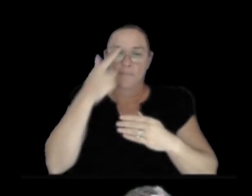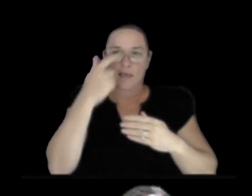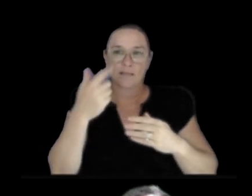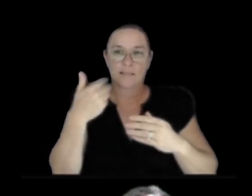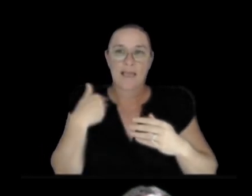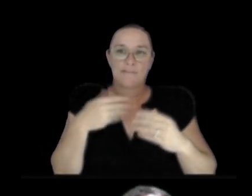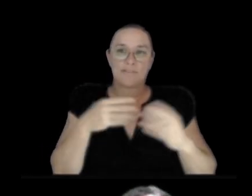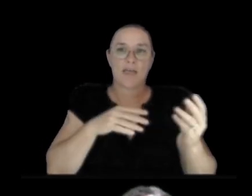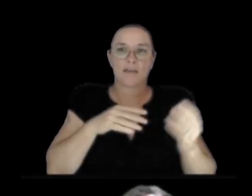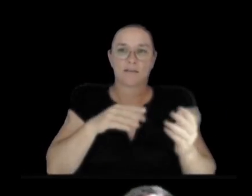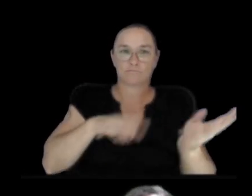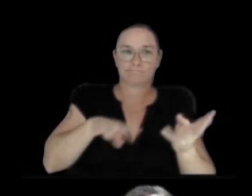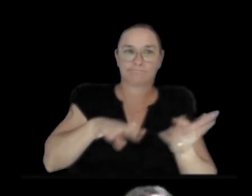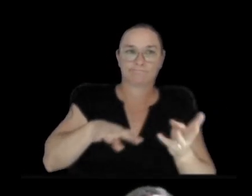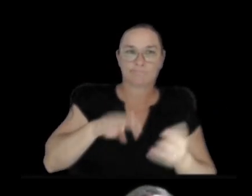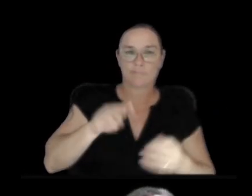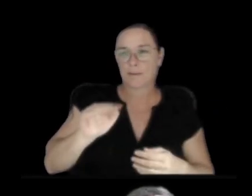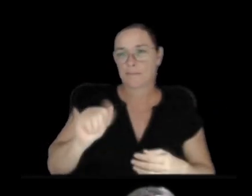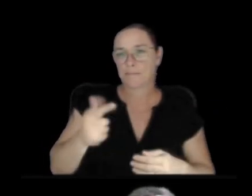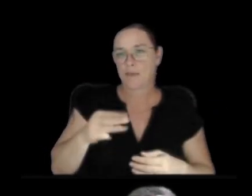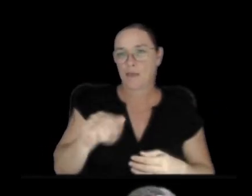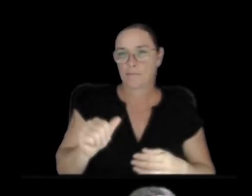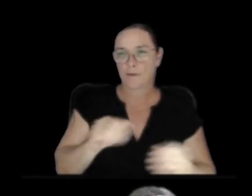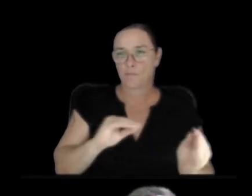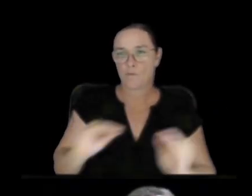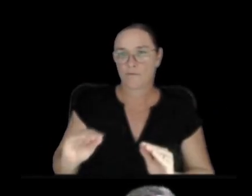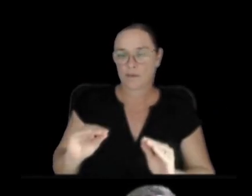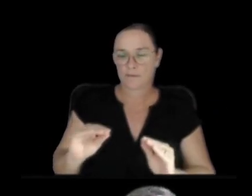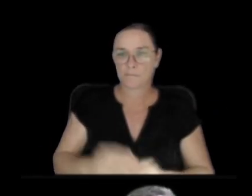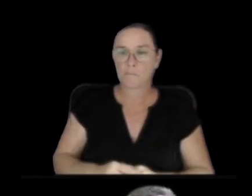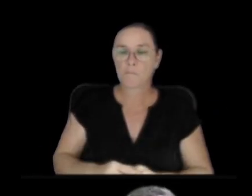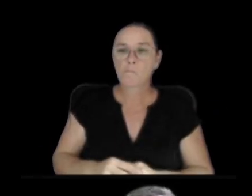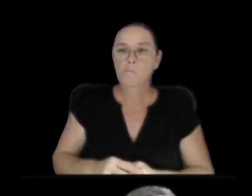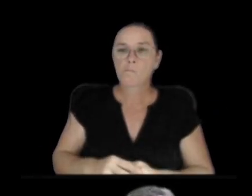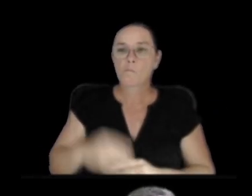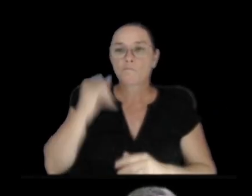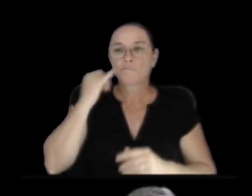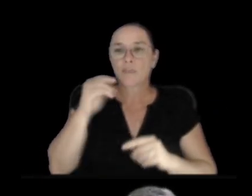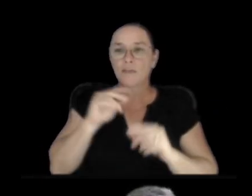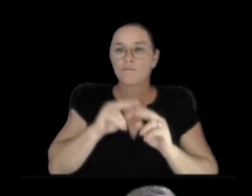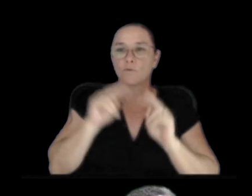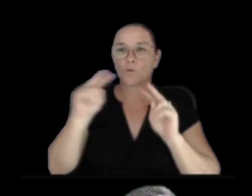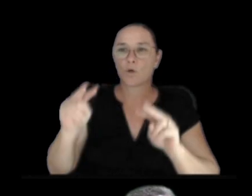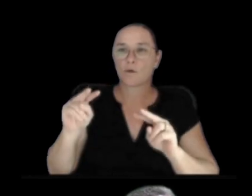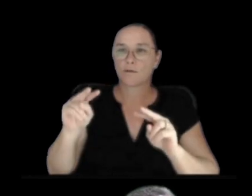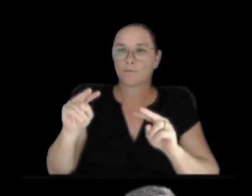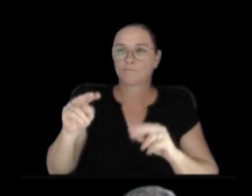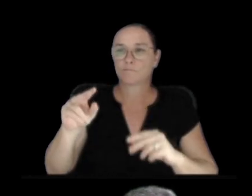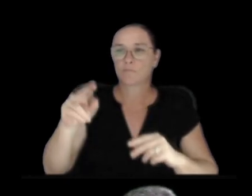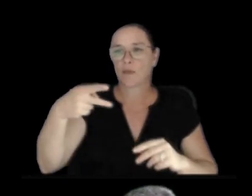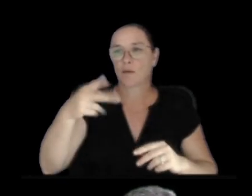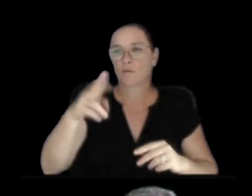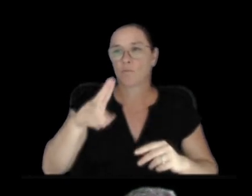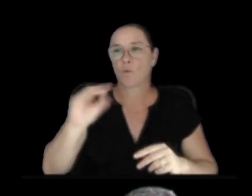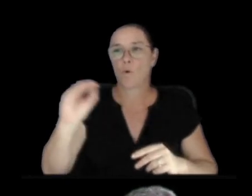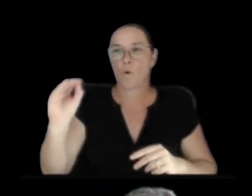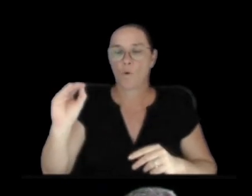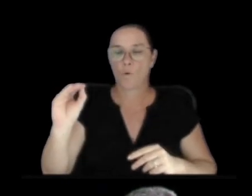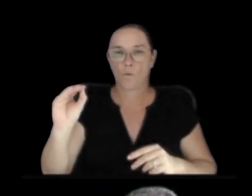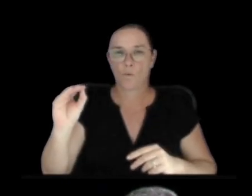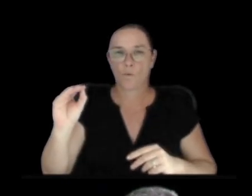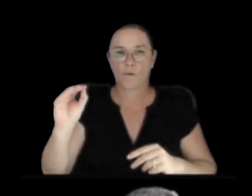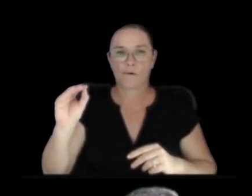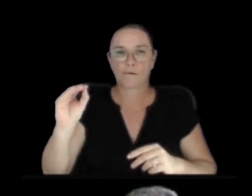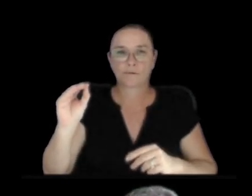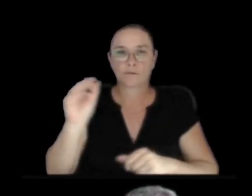migration within this Middle East Rift here. However, if you go up to the Puwo'o sites, and I think